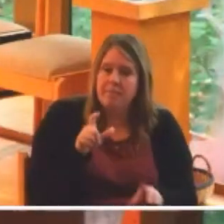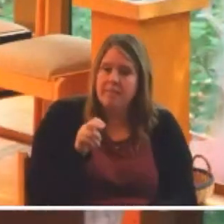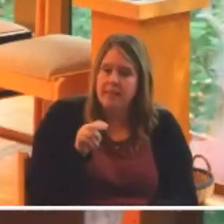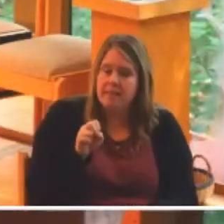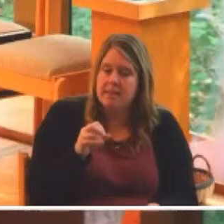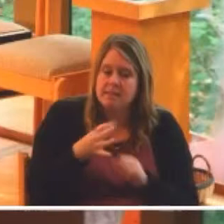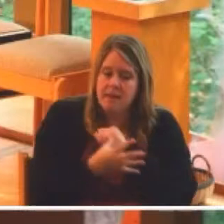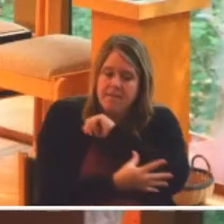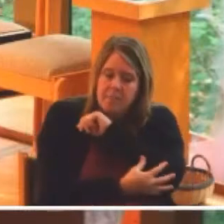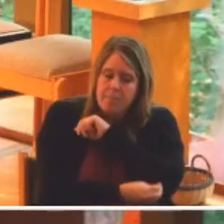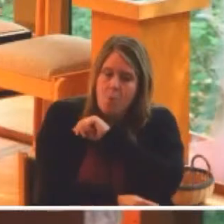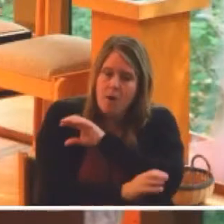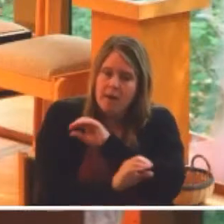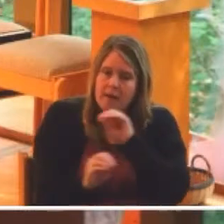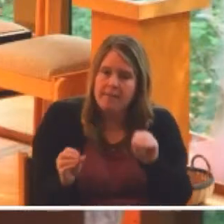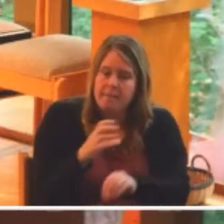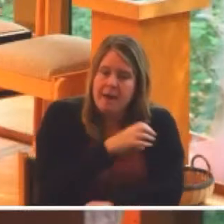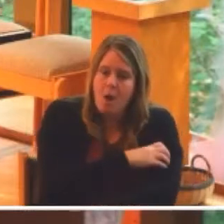the powerless?